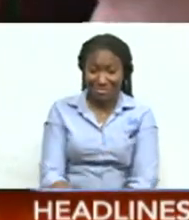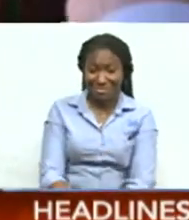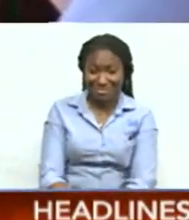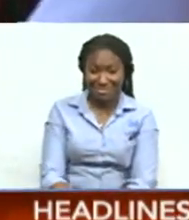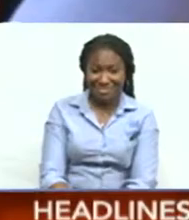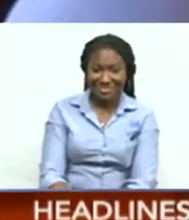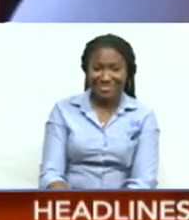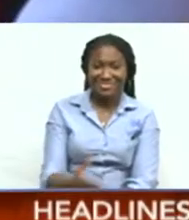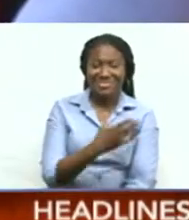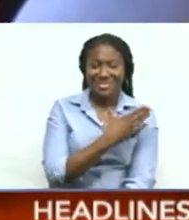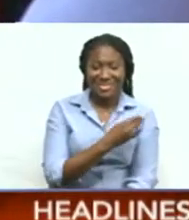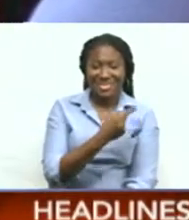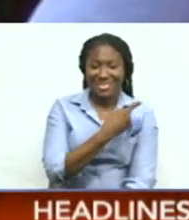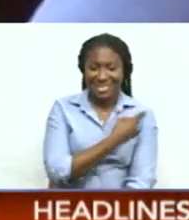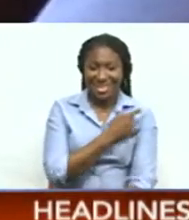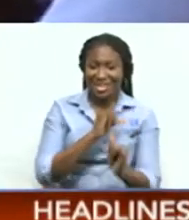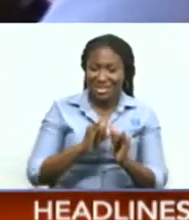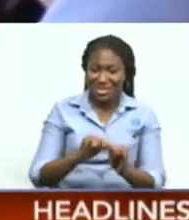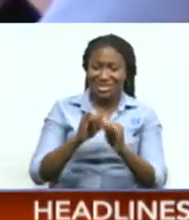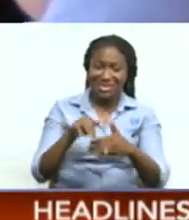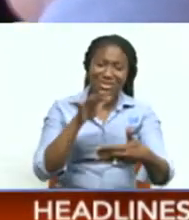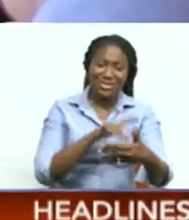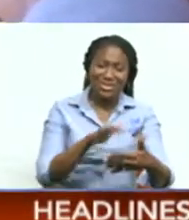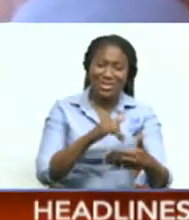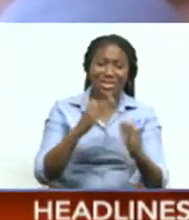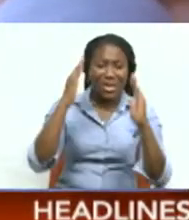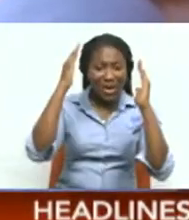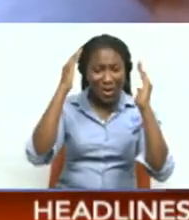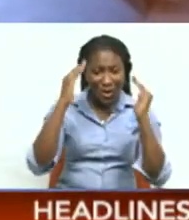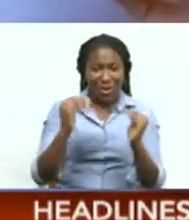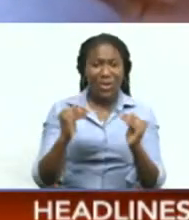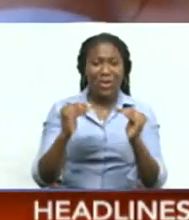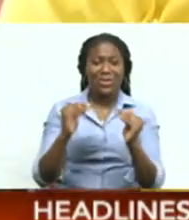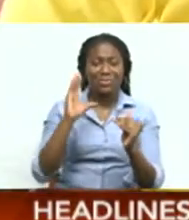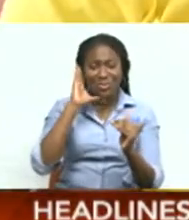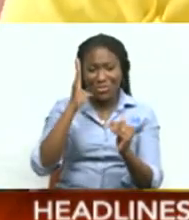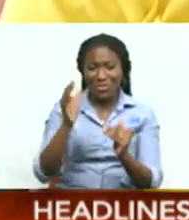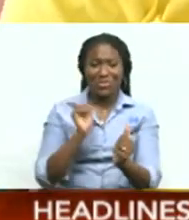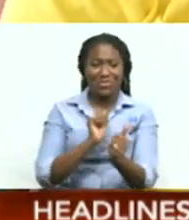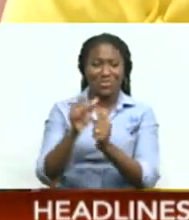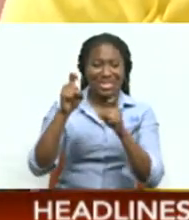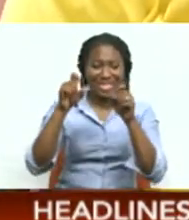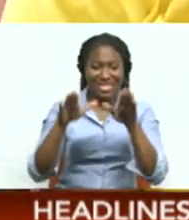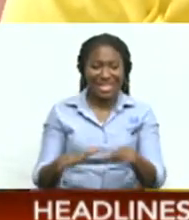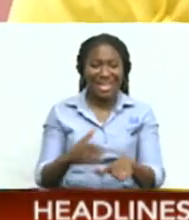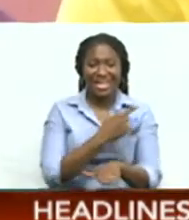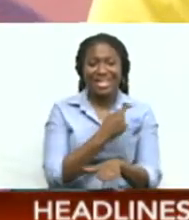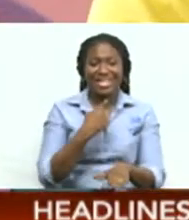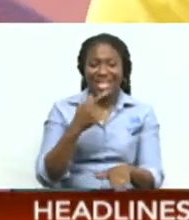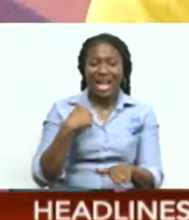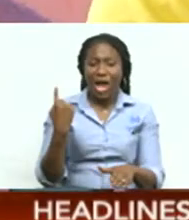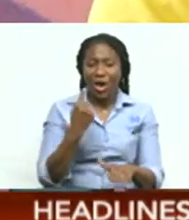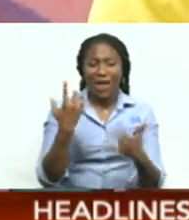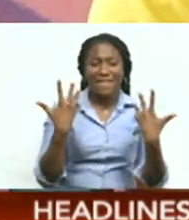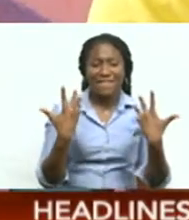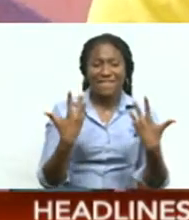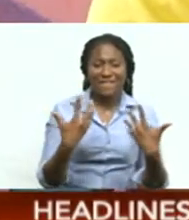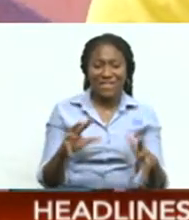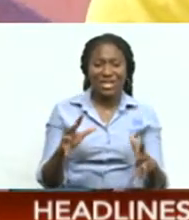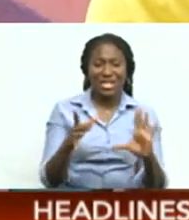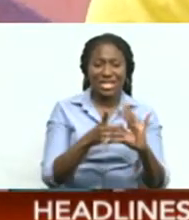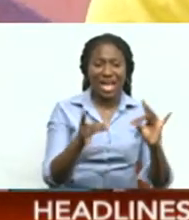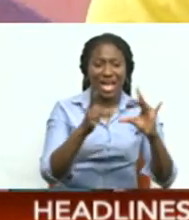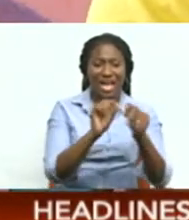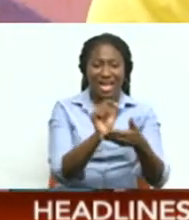And as his academic pursuit continues, Russell is hopeful of acing the exam. I only get to finish the composition